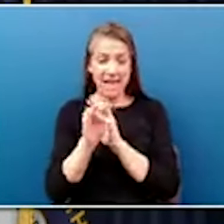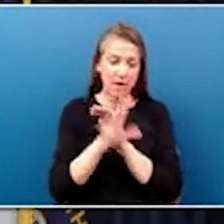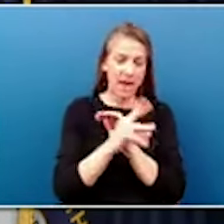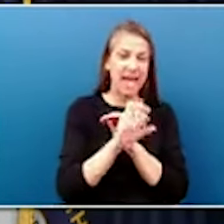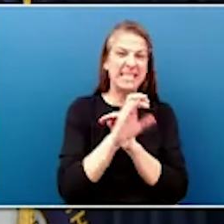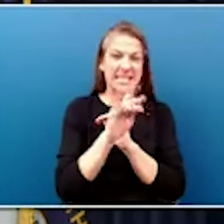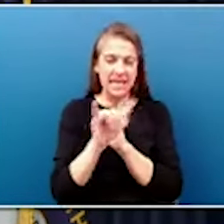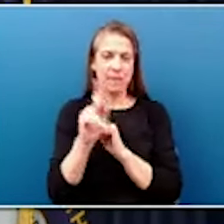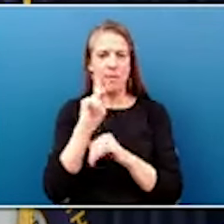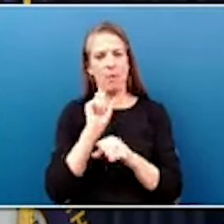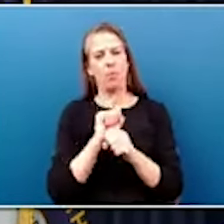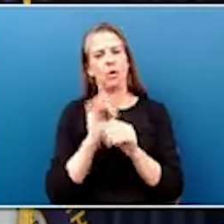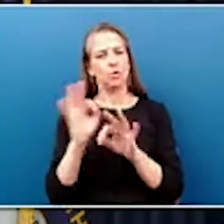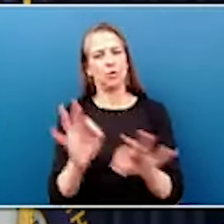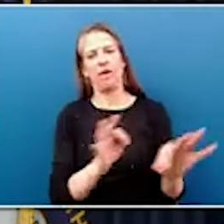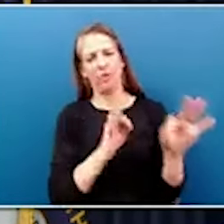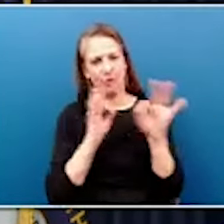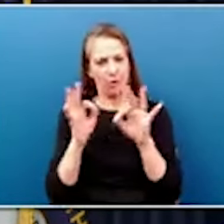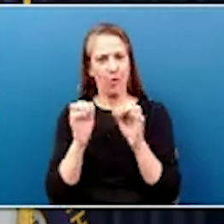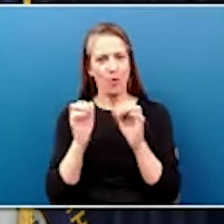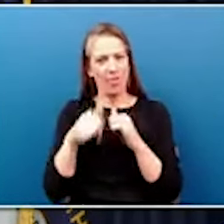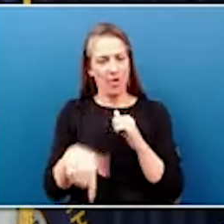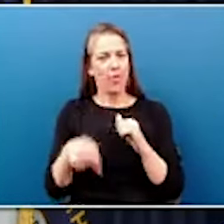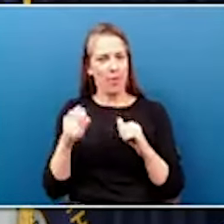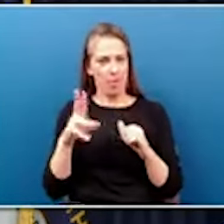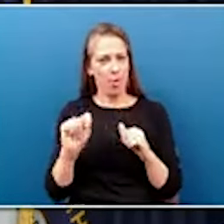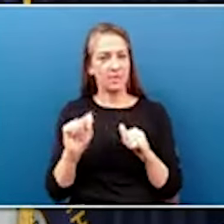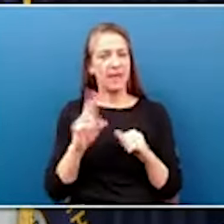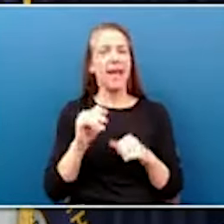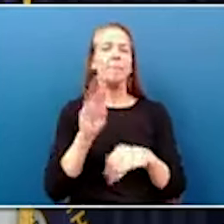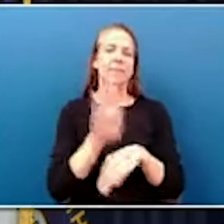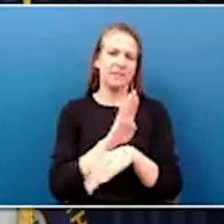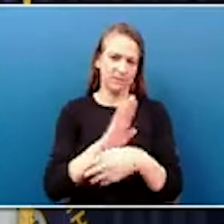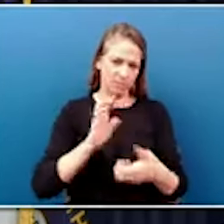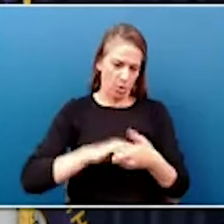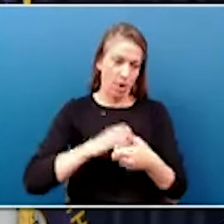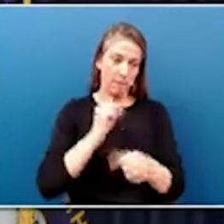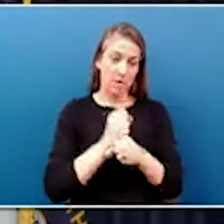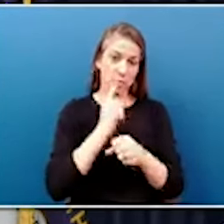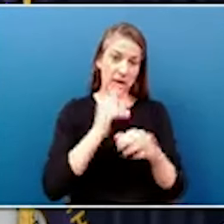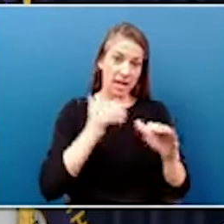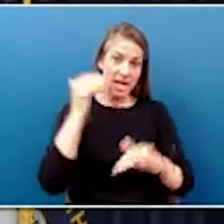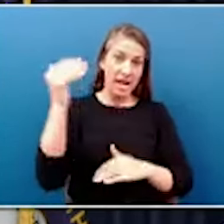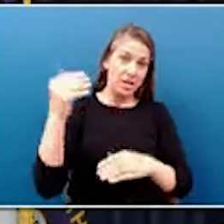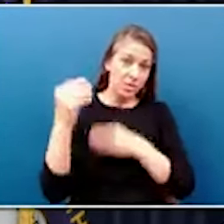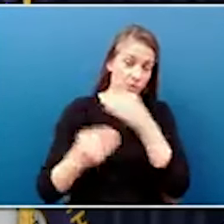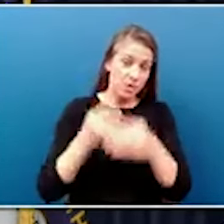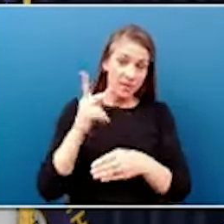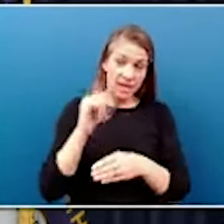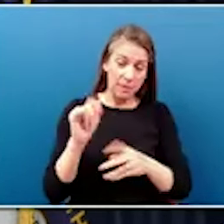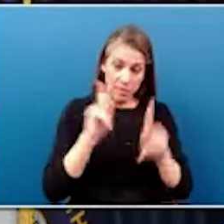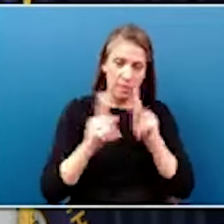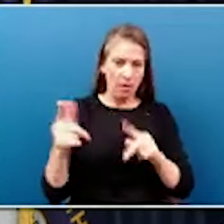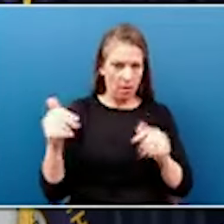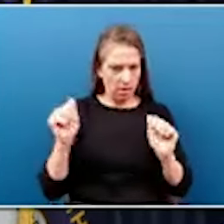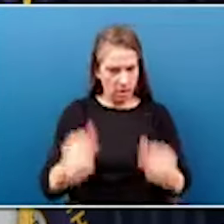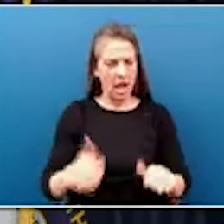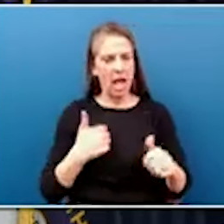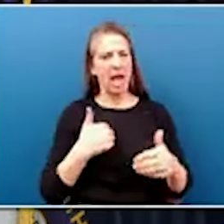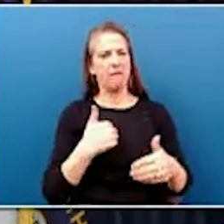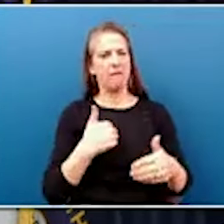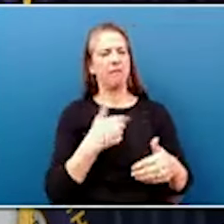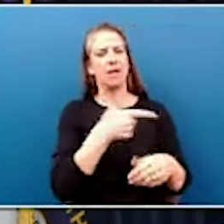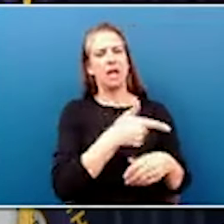together with the port and our business partners to ensure that the next generation of Kentuckians will have access to efficient and